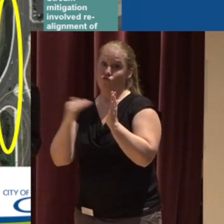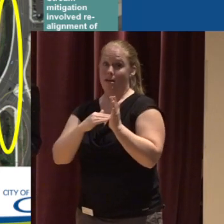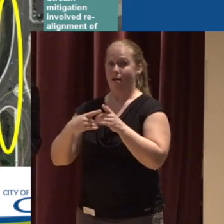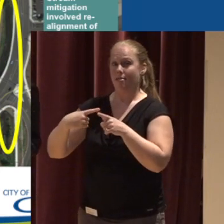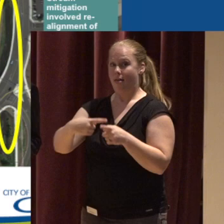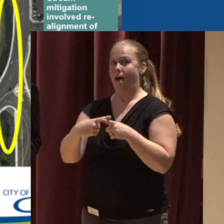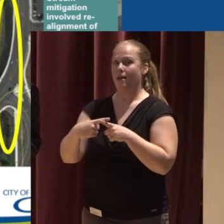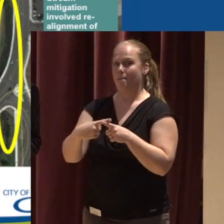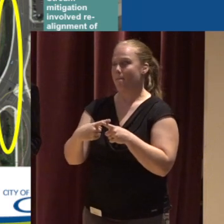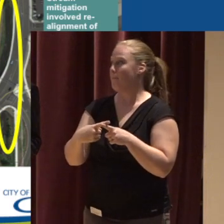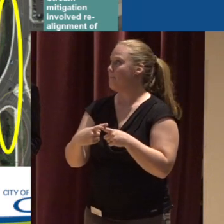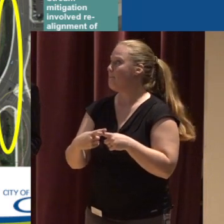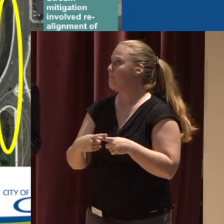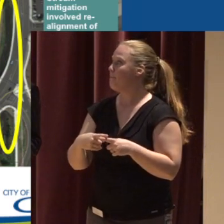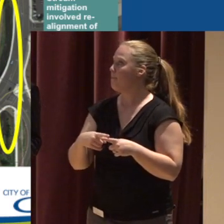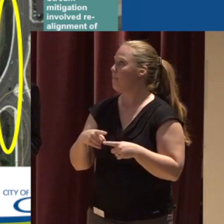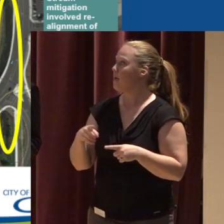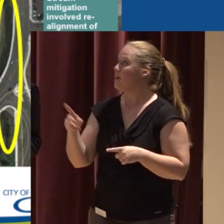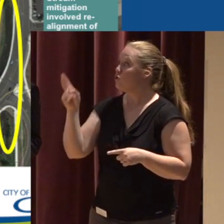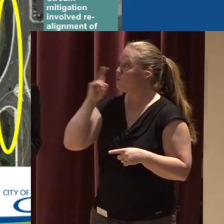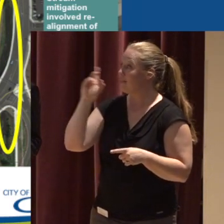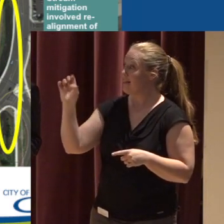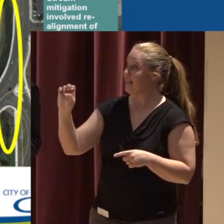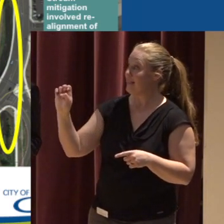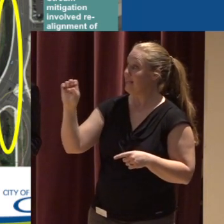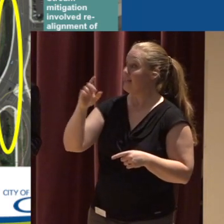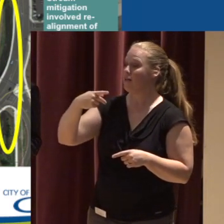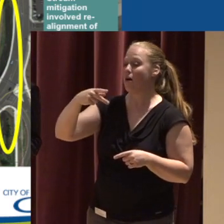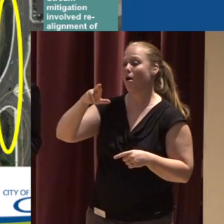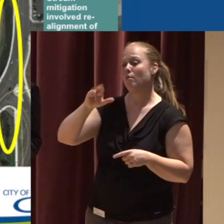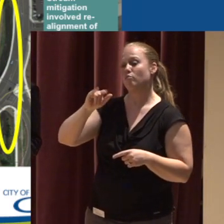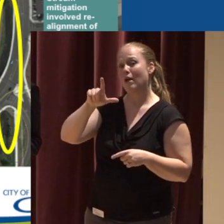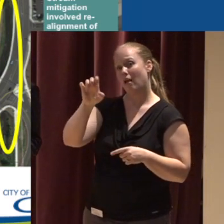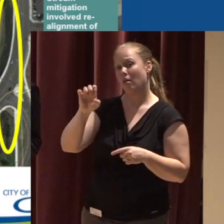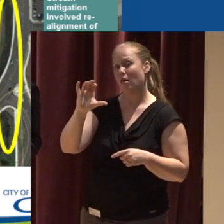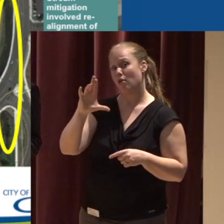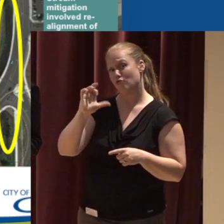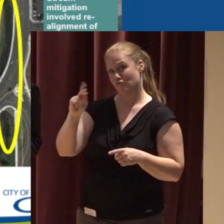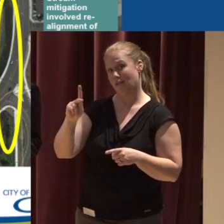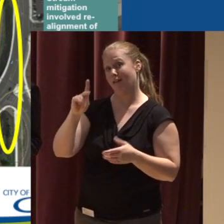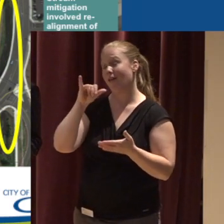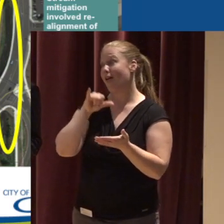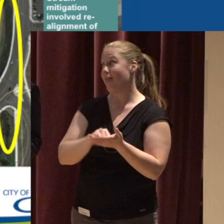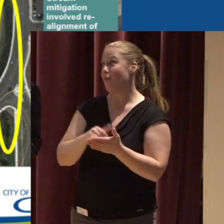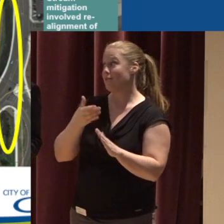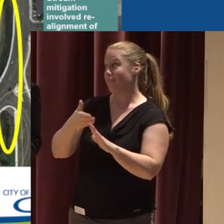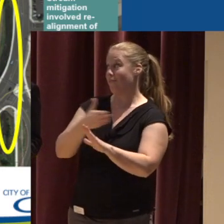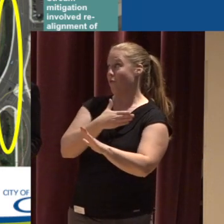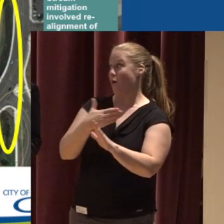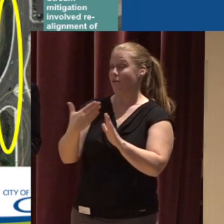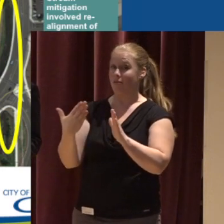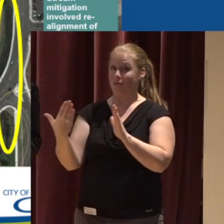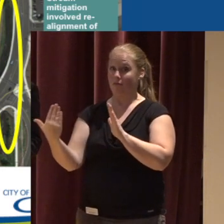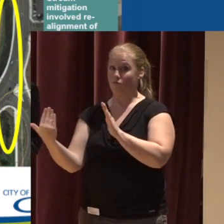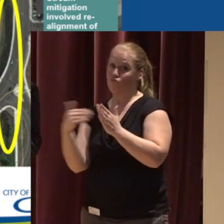And, move it forward You have the East Fork of Pringle Creek here This was before the realignment